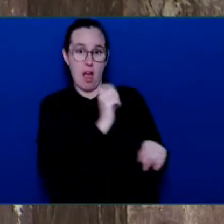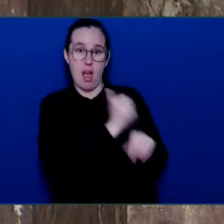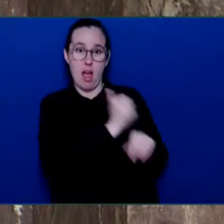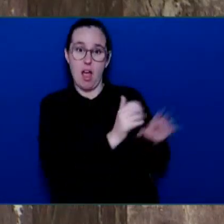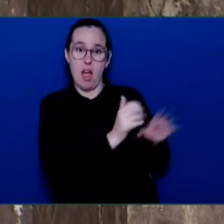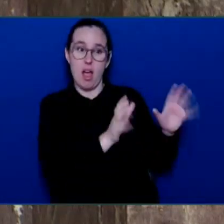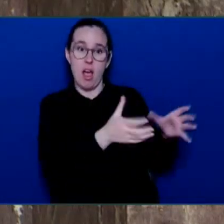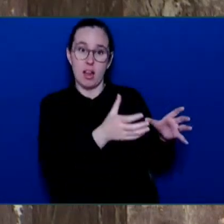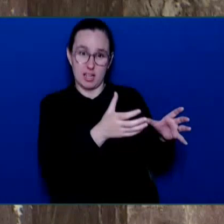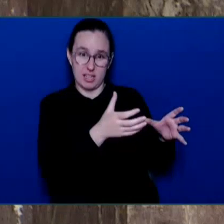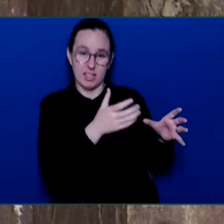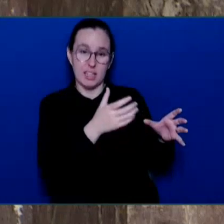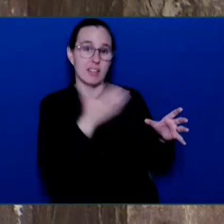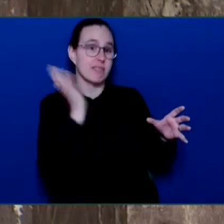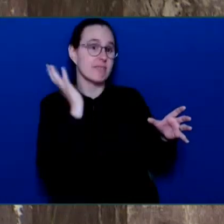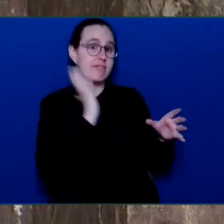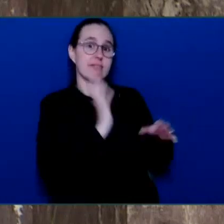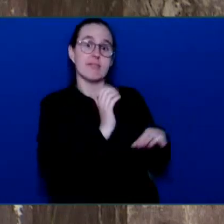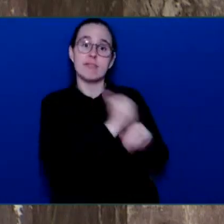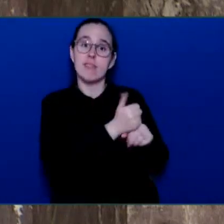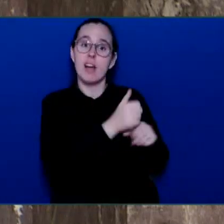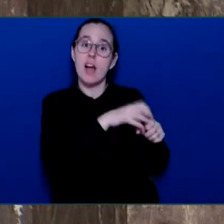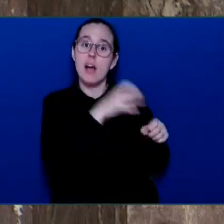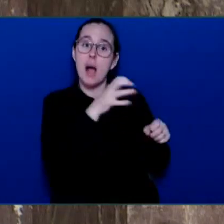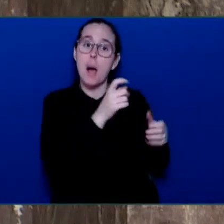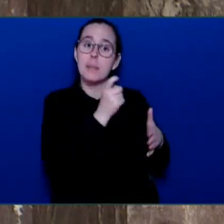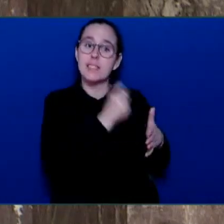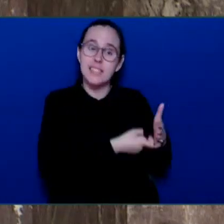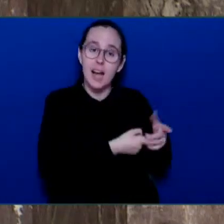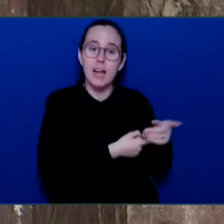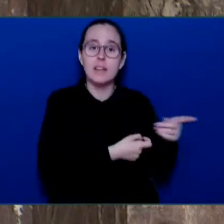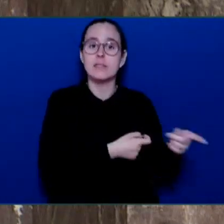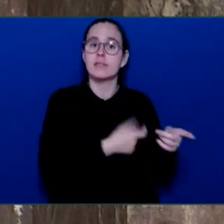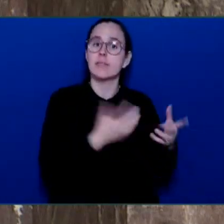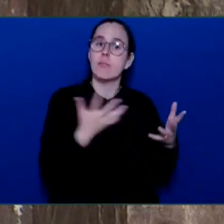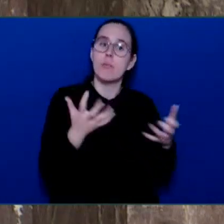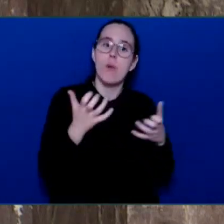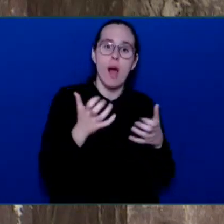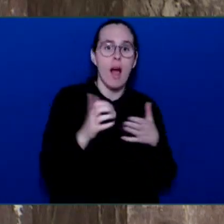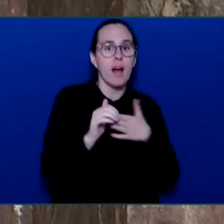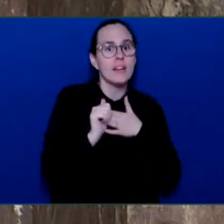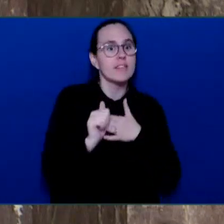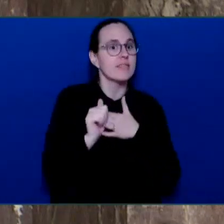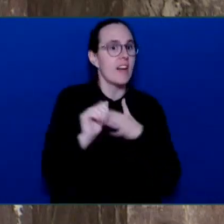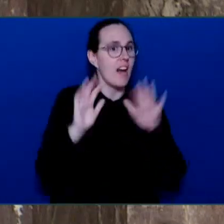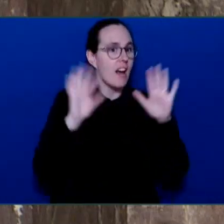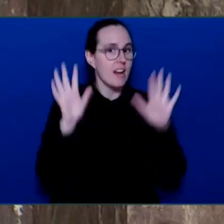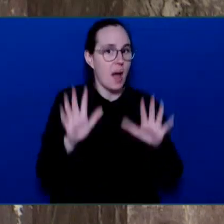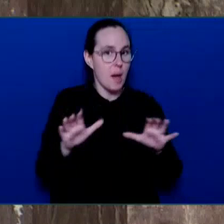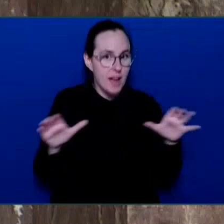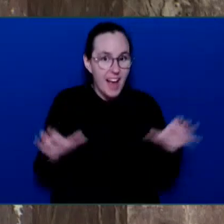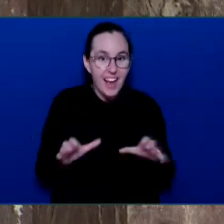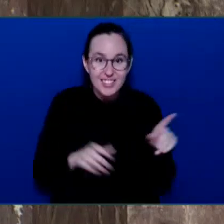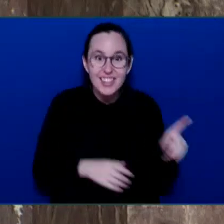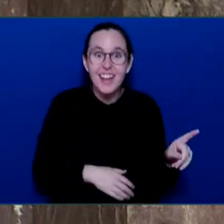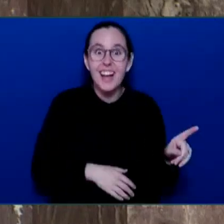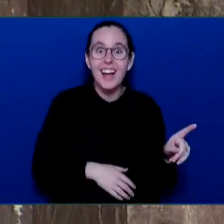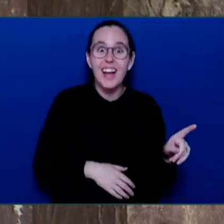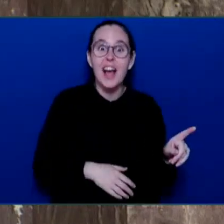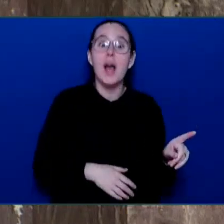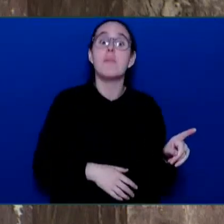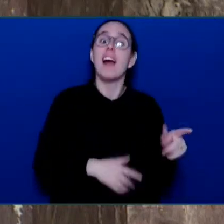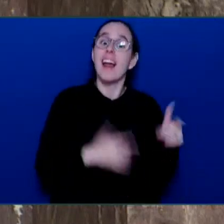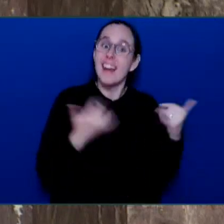action, now, because we're BC Conservatives, are completely switching, Honourable Speaker. What's clear to us is they will say anything